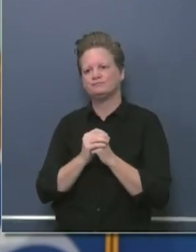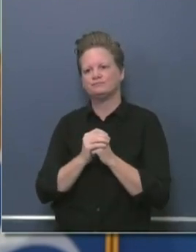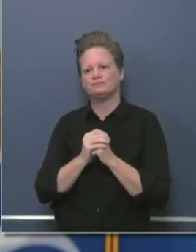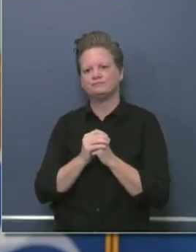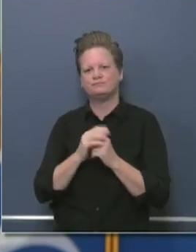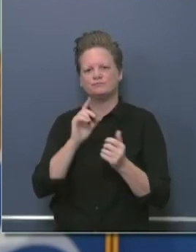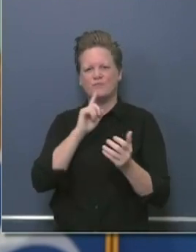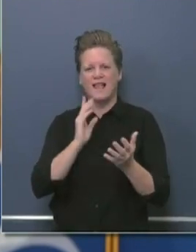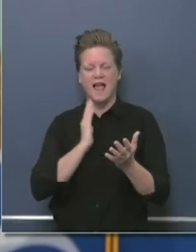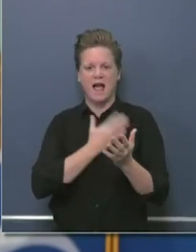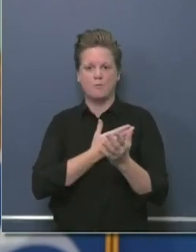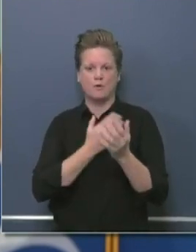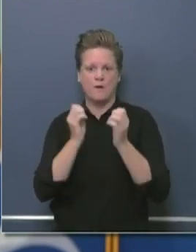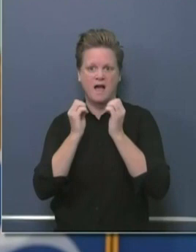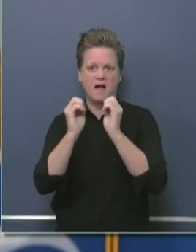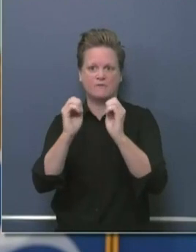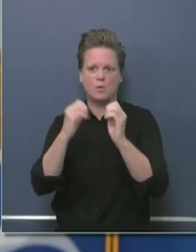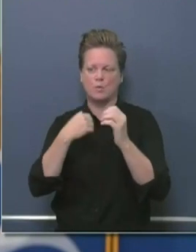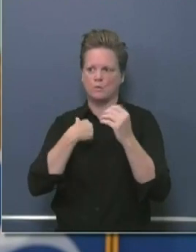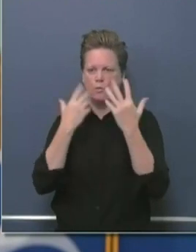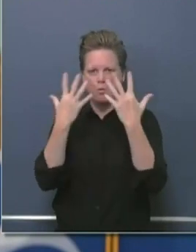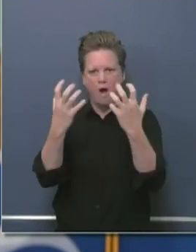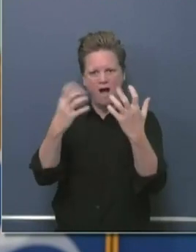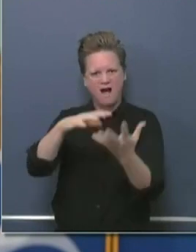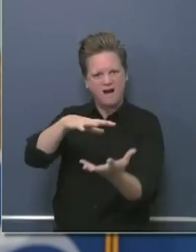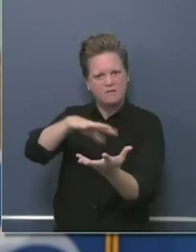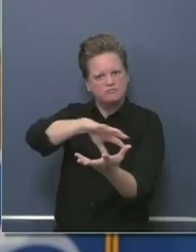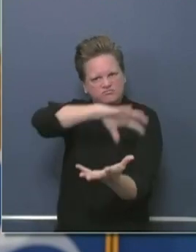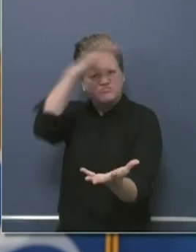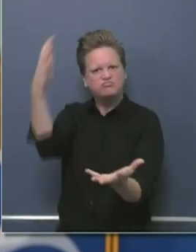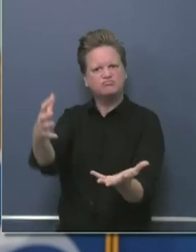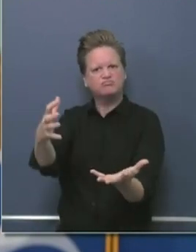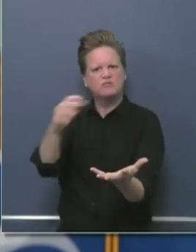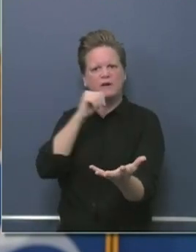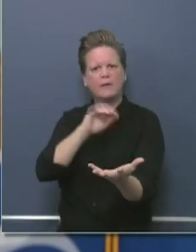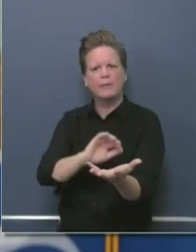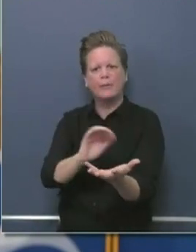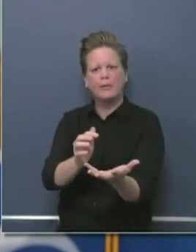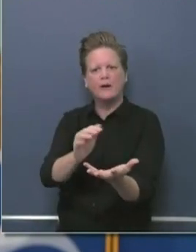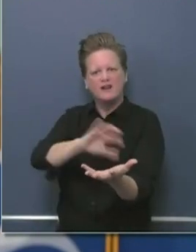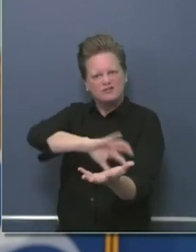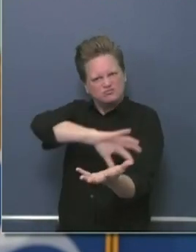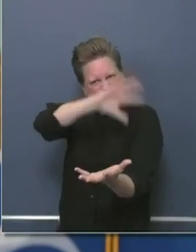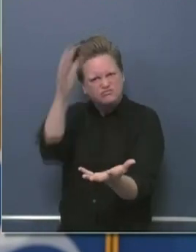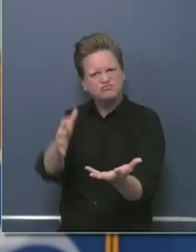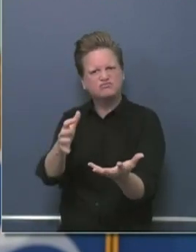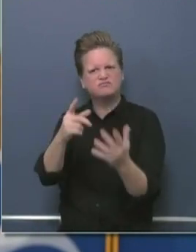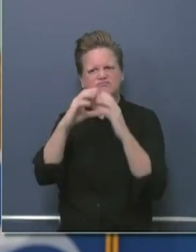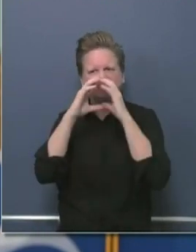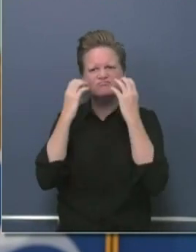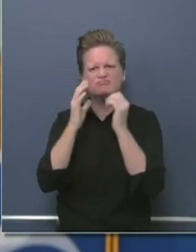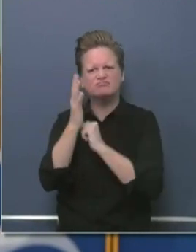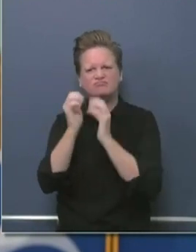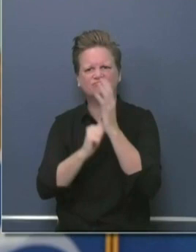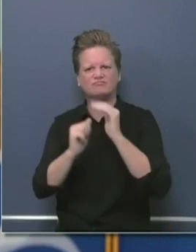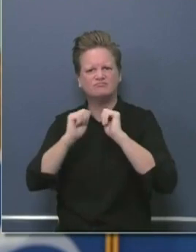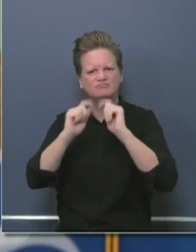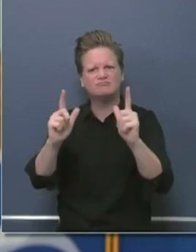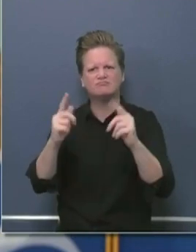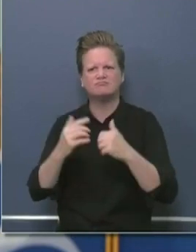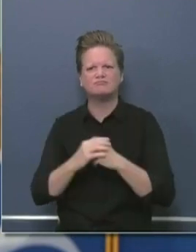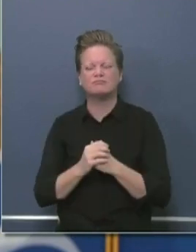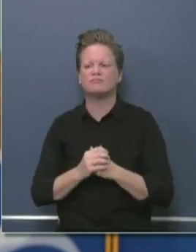secure our supply chain for the state of California. And again, why is that so important? For our first responders, for our frontline